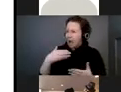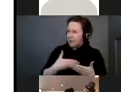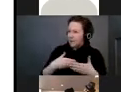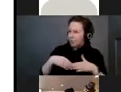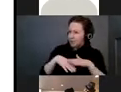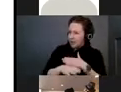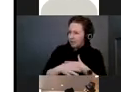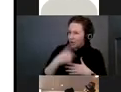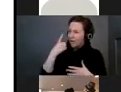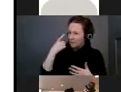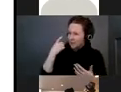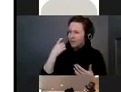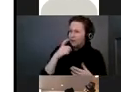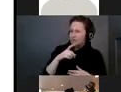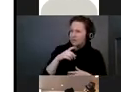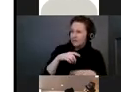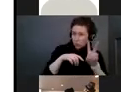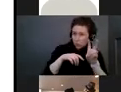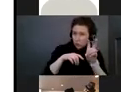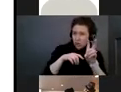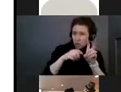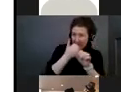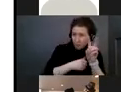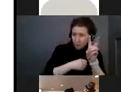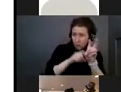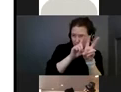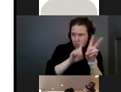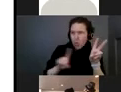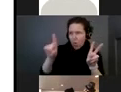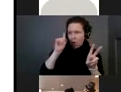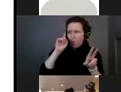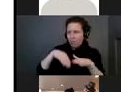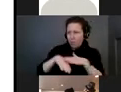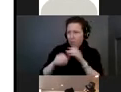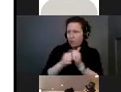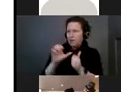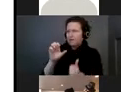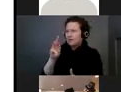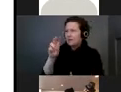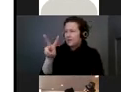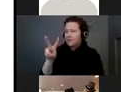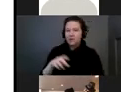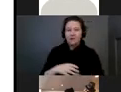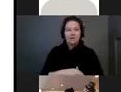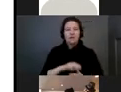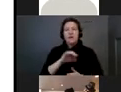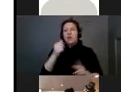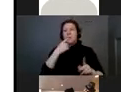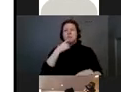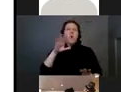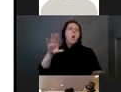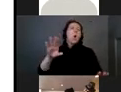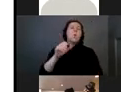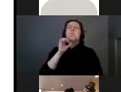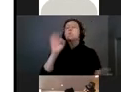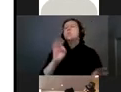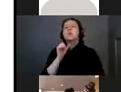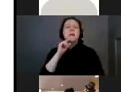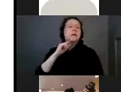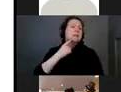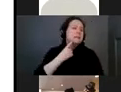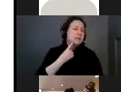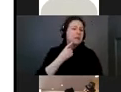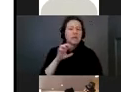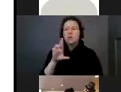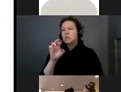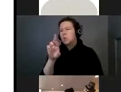Because one in 200 are born with CMV. I hear CMV isn't that serious. It's very rare for it to cause